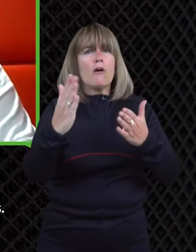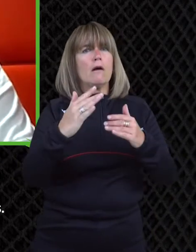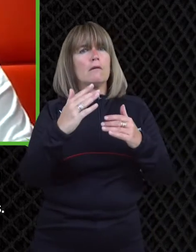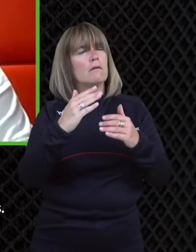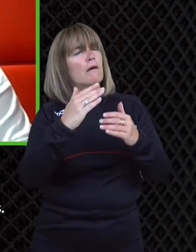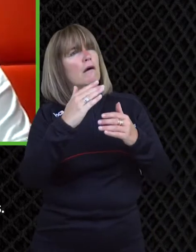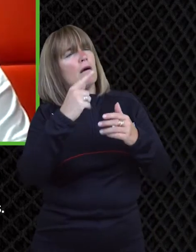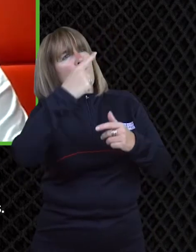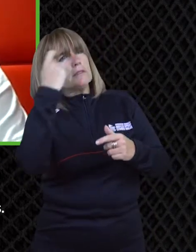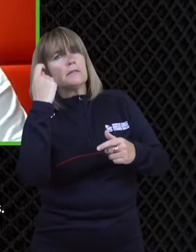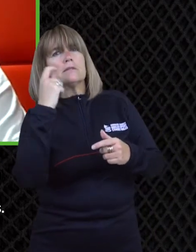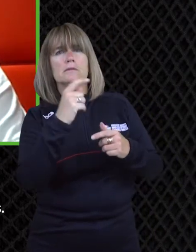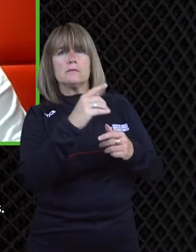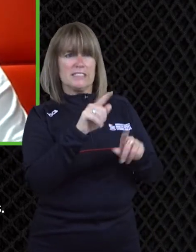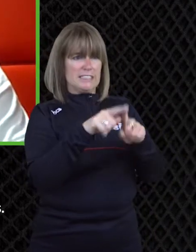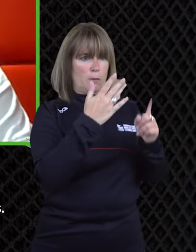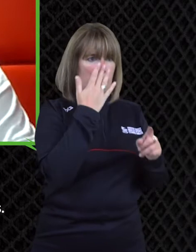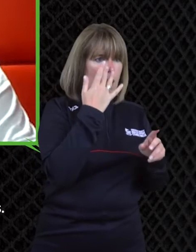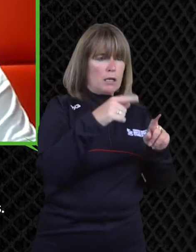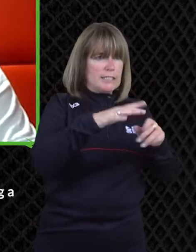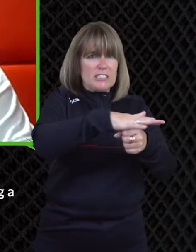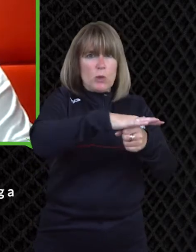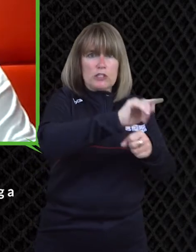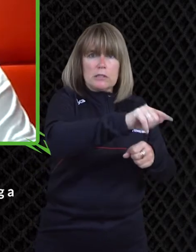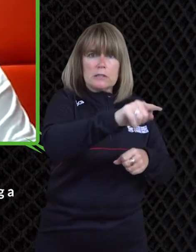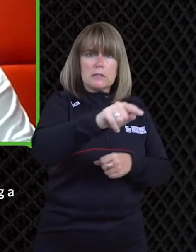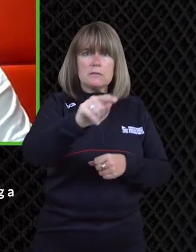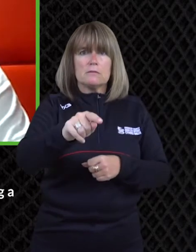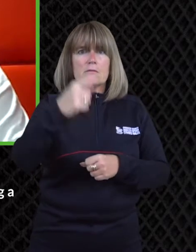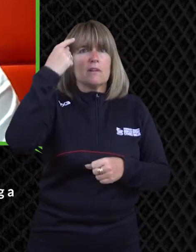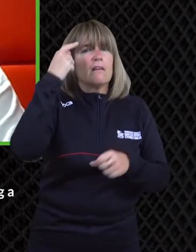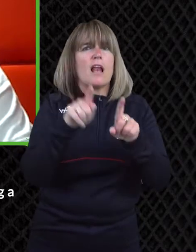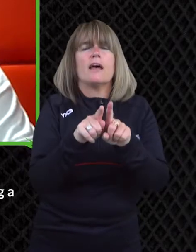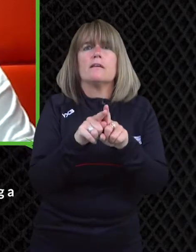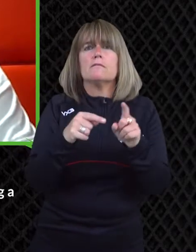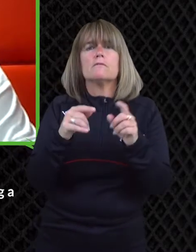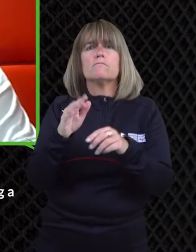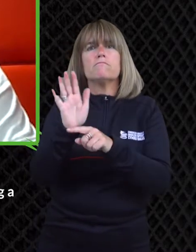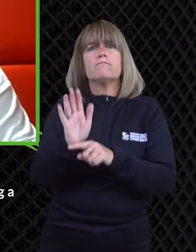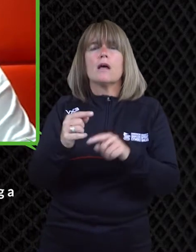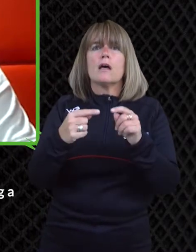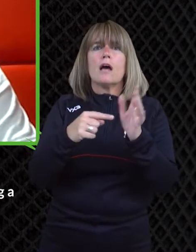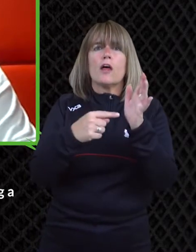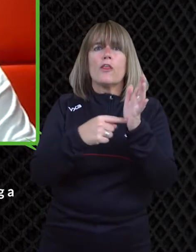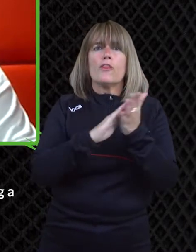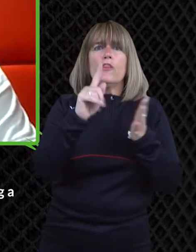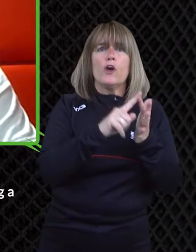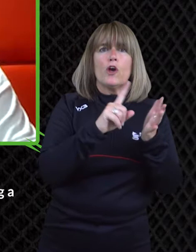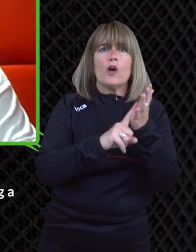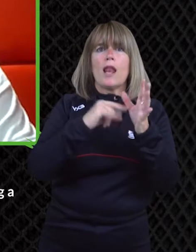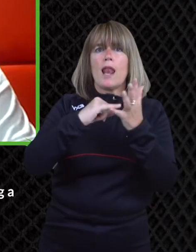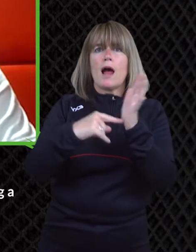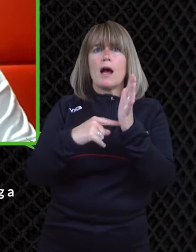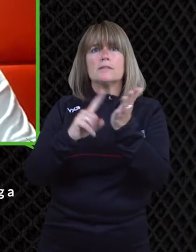and made it okay to ask questions i think for me that is something that always needs to be talked about is is